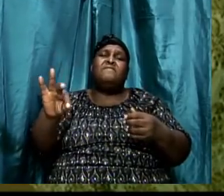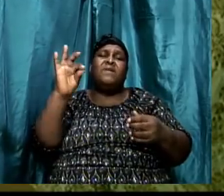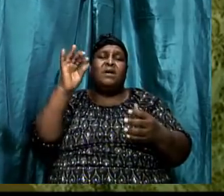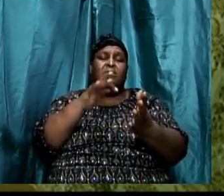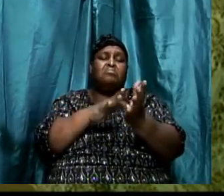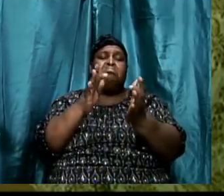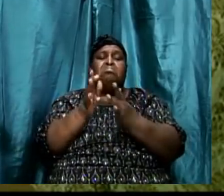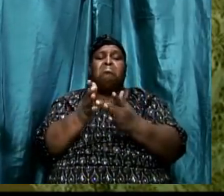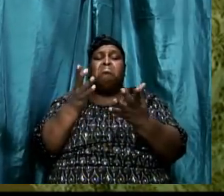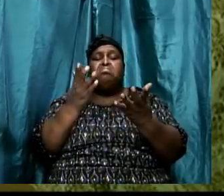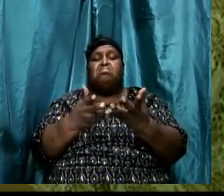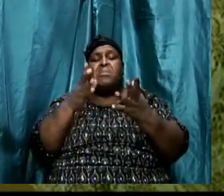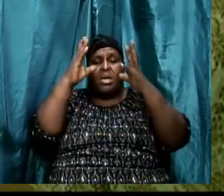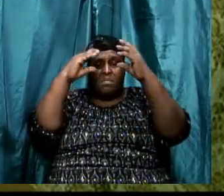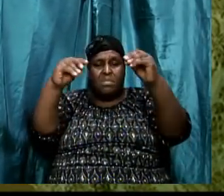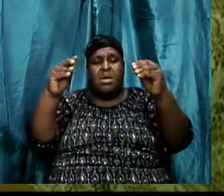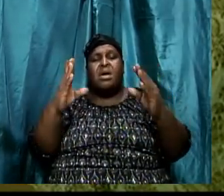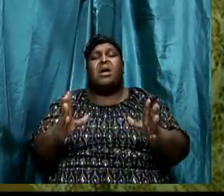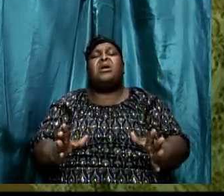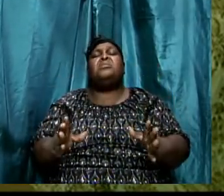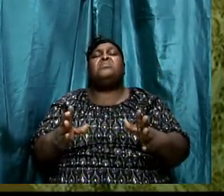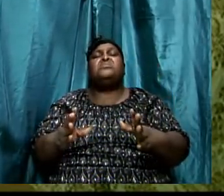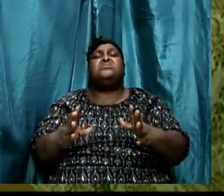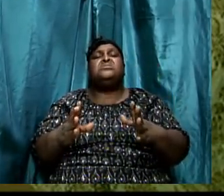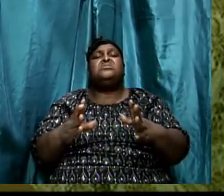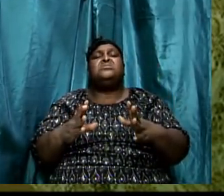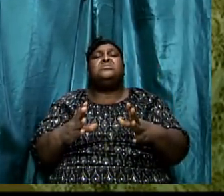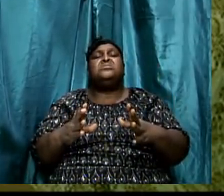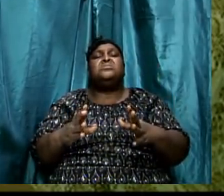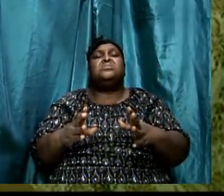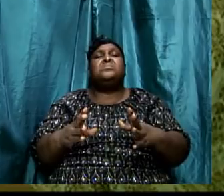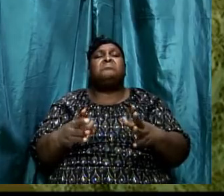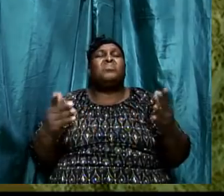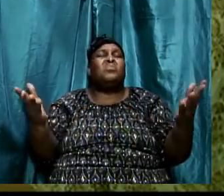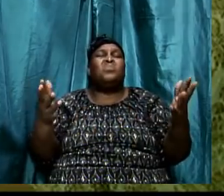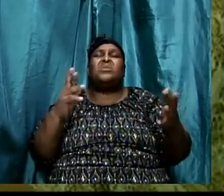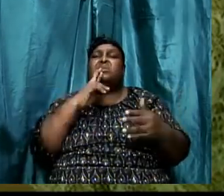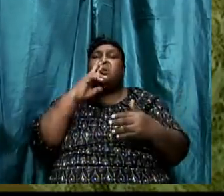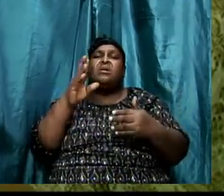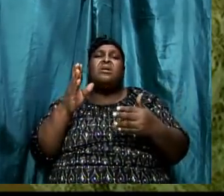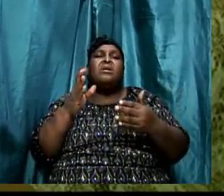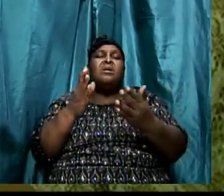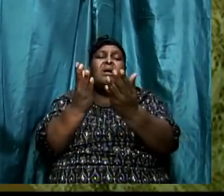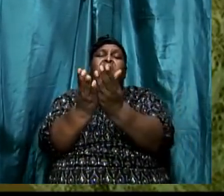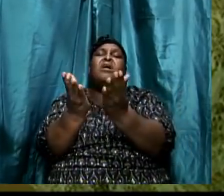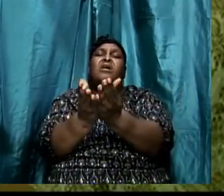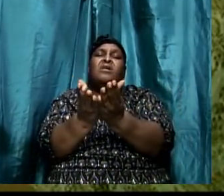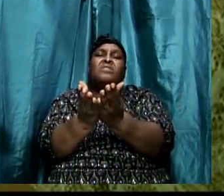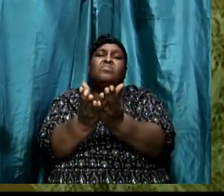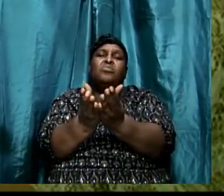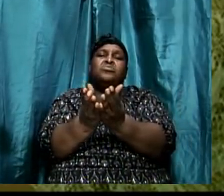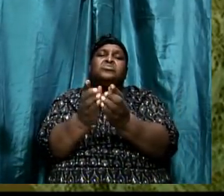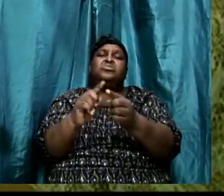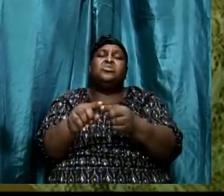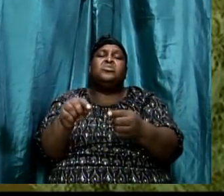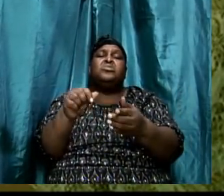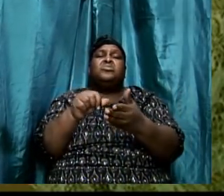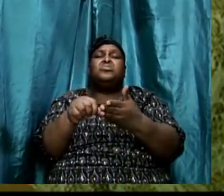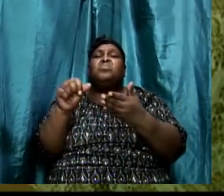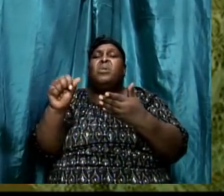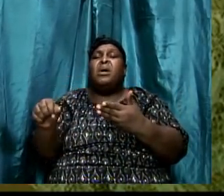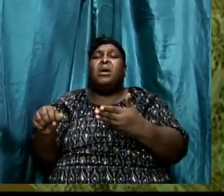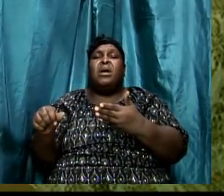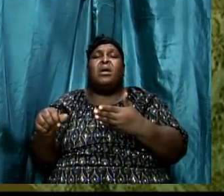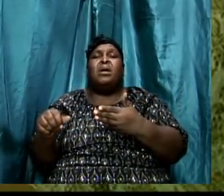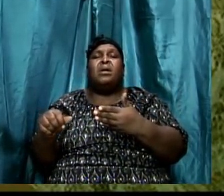teachers like probably Bishop Daly, probably myself, ask what are the books that we need to buy? Bishop Marlon Bailey, Mr. Marlon